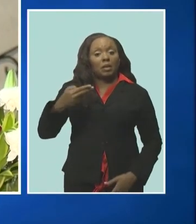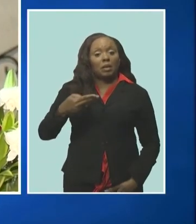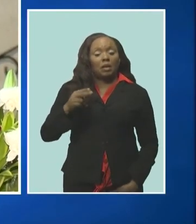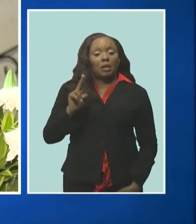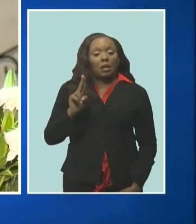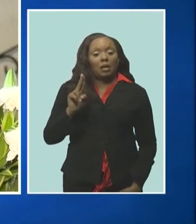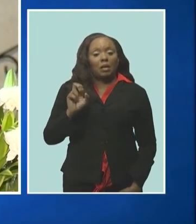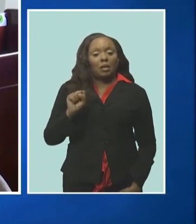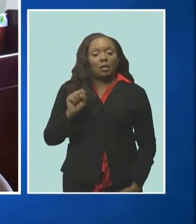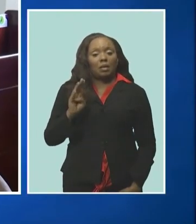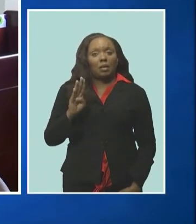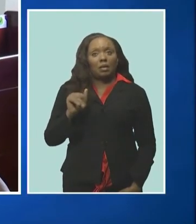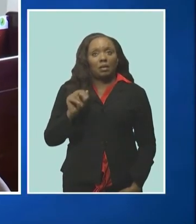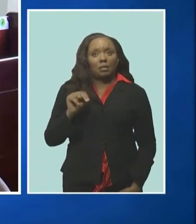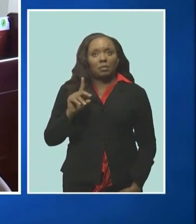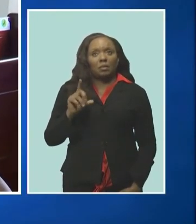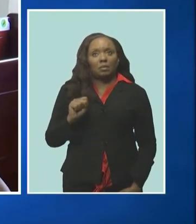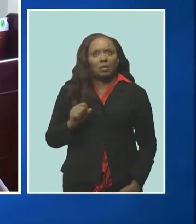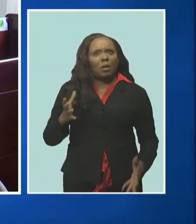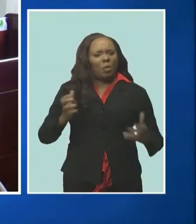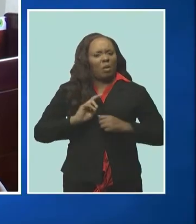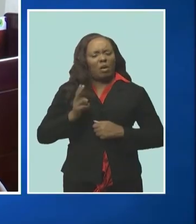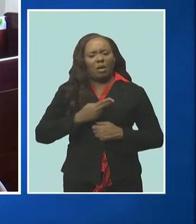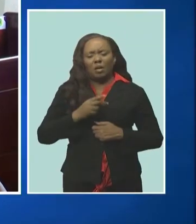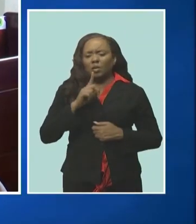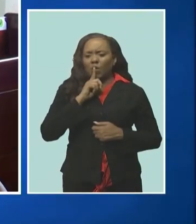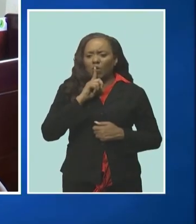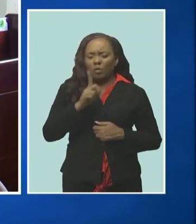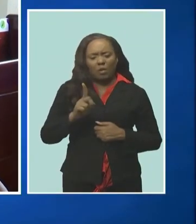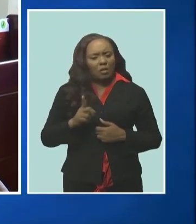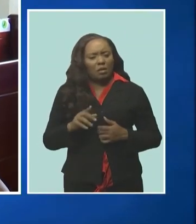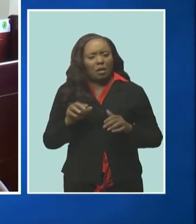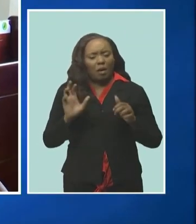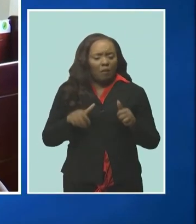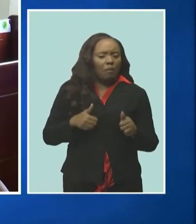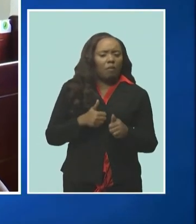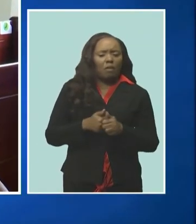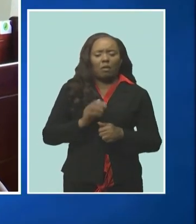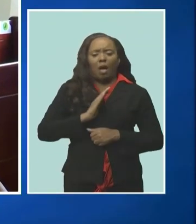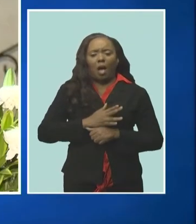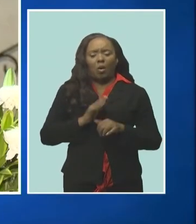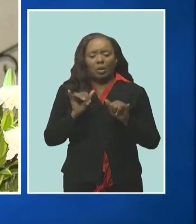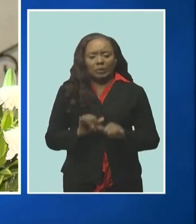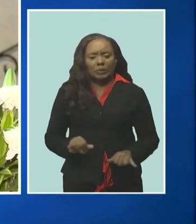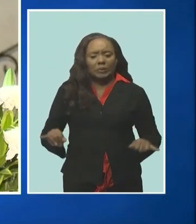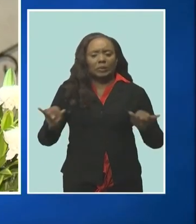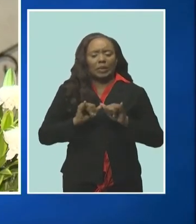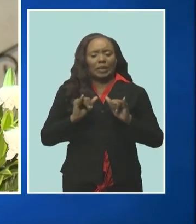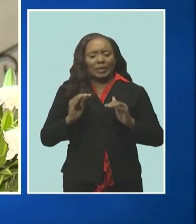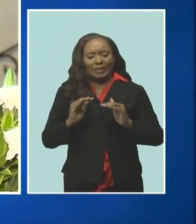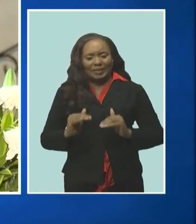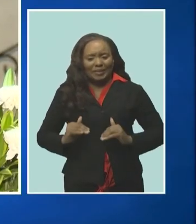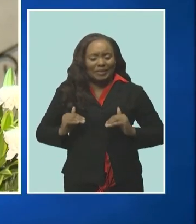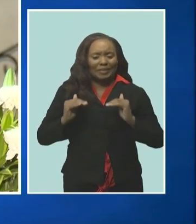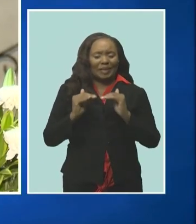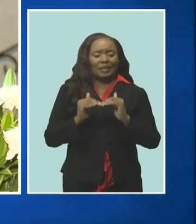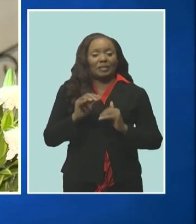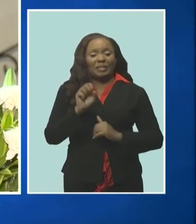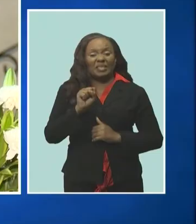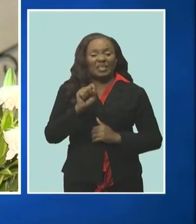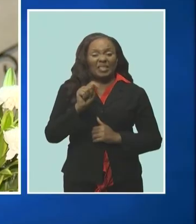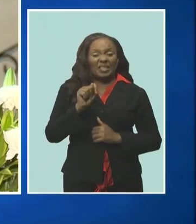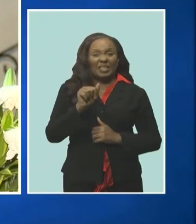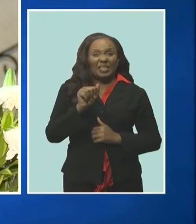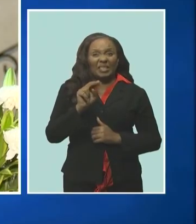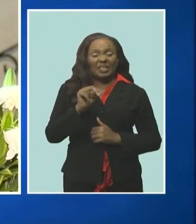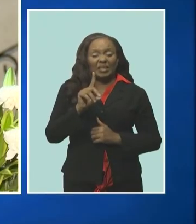re-energized commitment to the standards that have shaped our lives and that of our nation standards may not always be at the